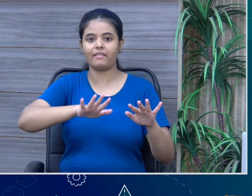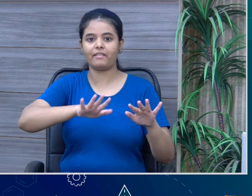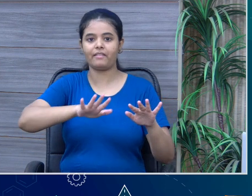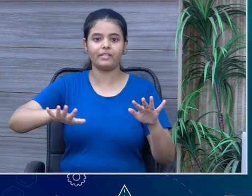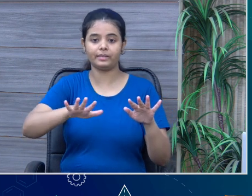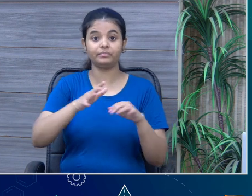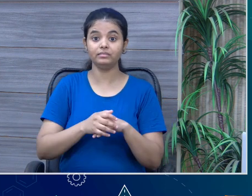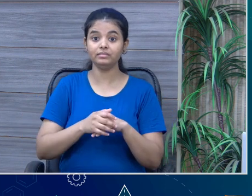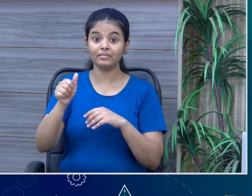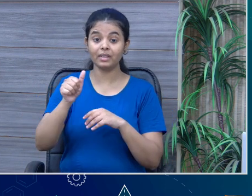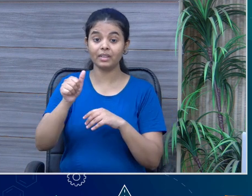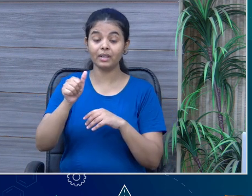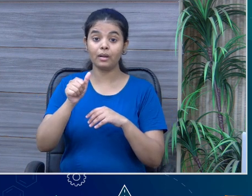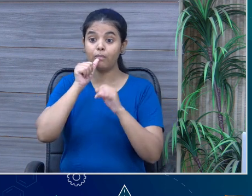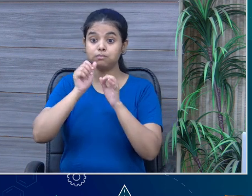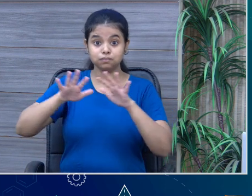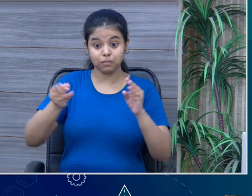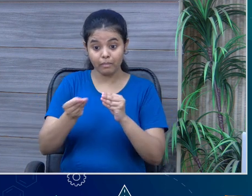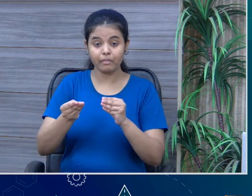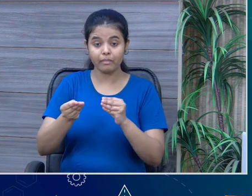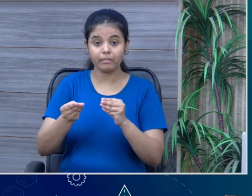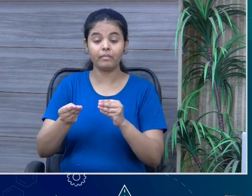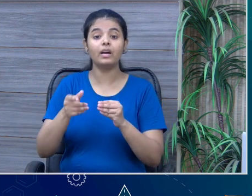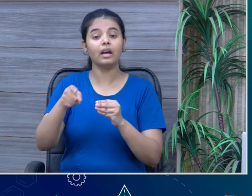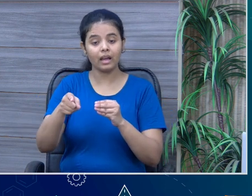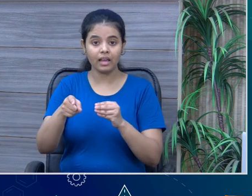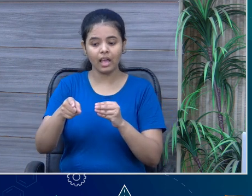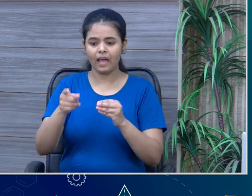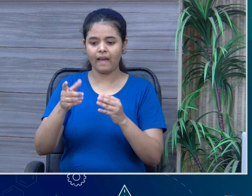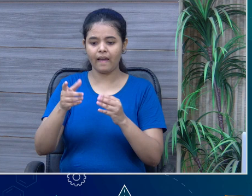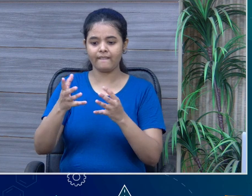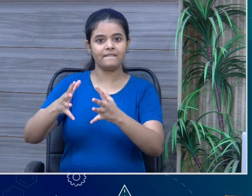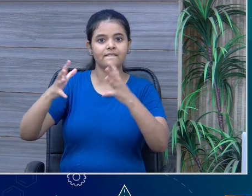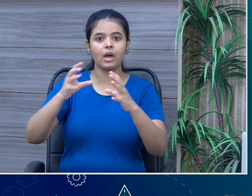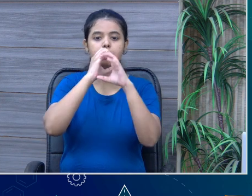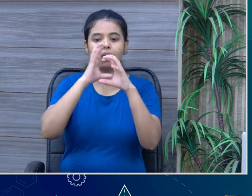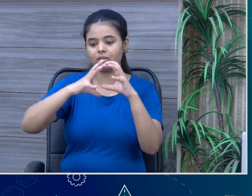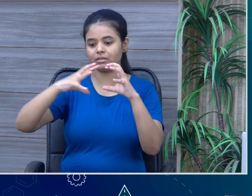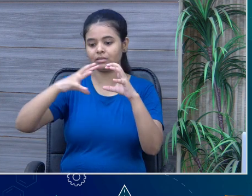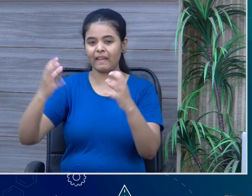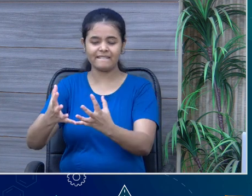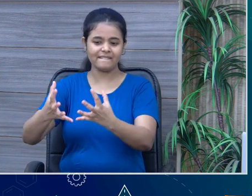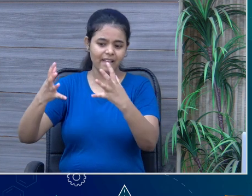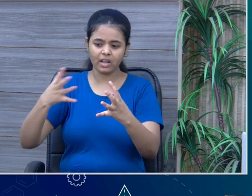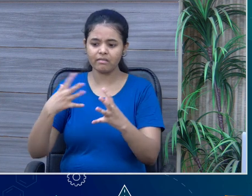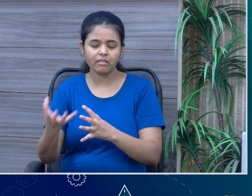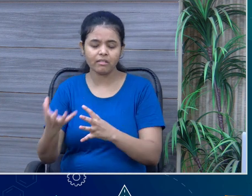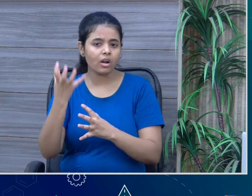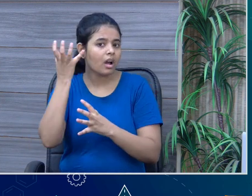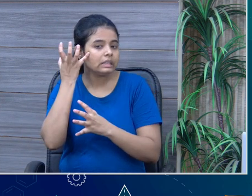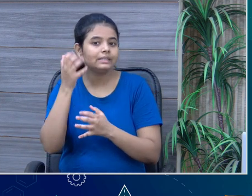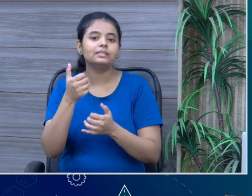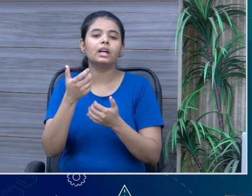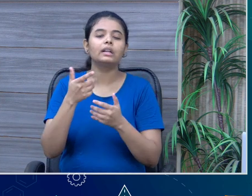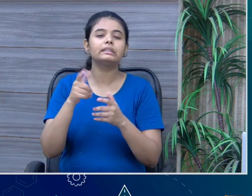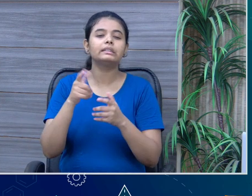they don't sink. Because the heavy ones sink, they cannot sink much. But the volume of that